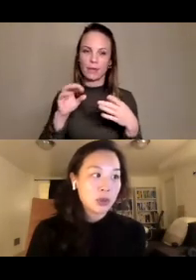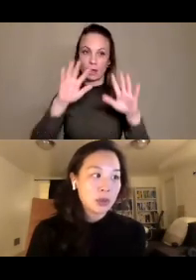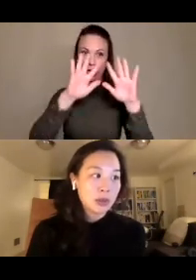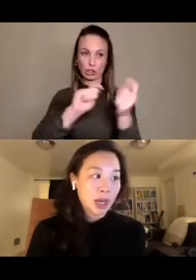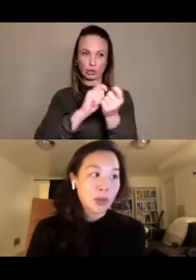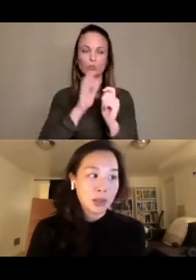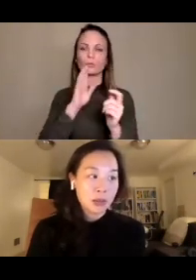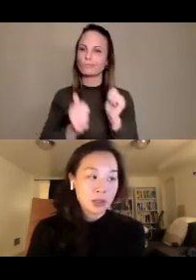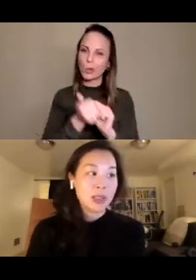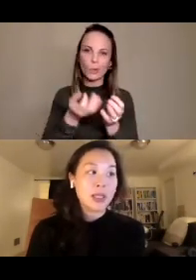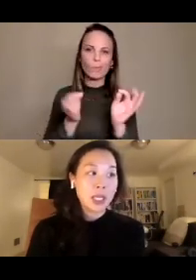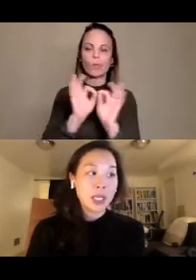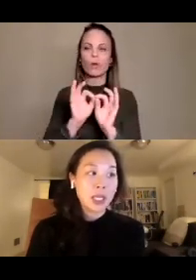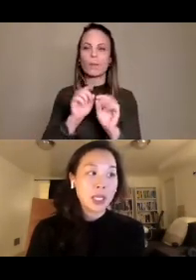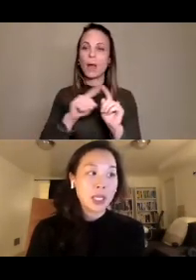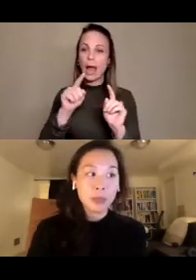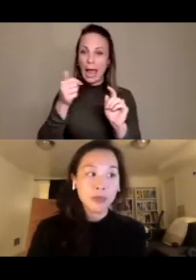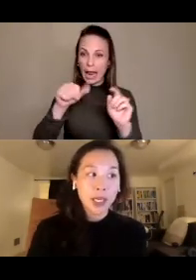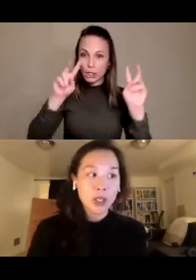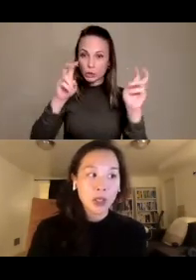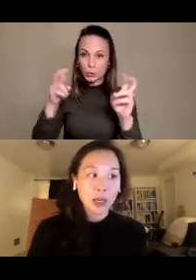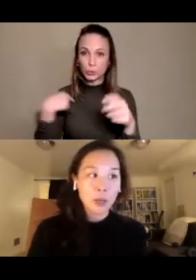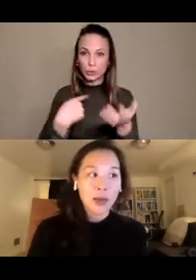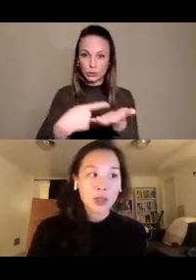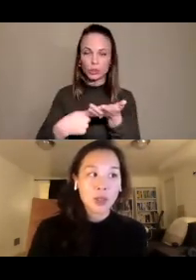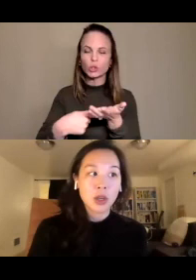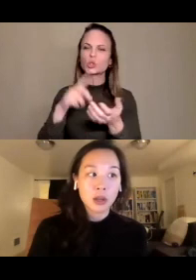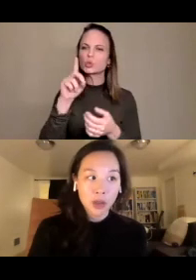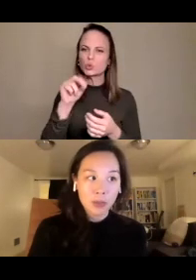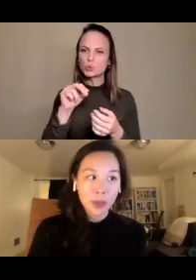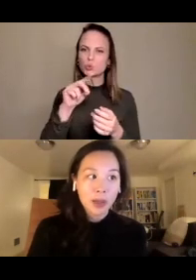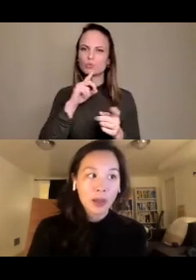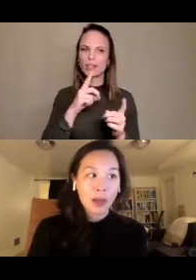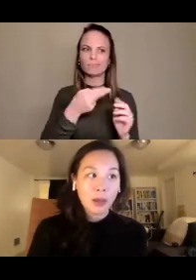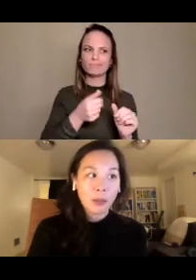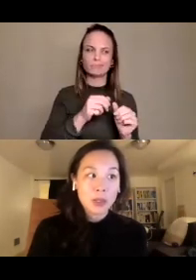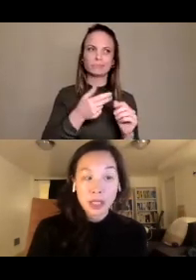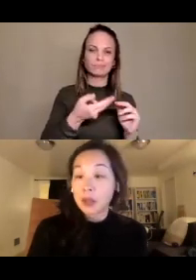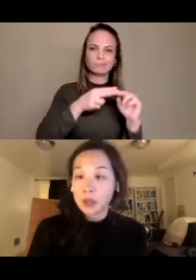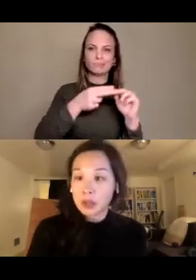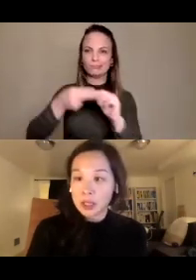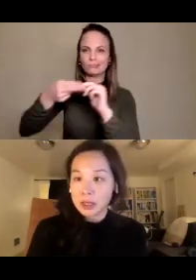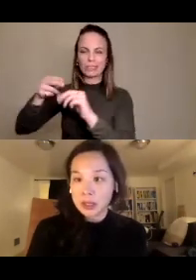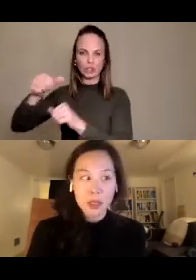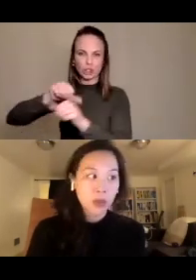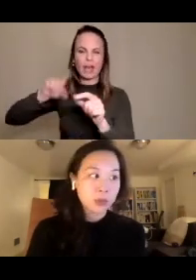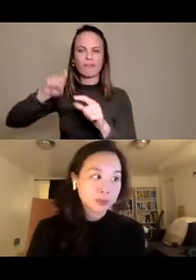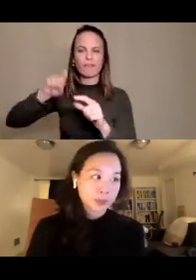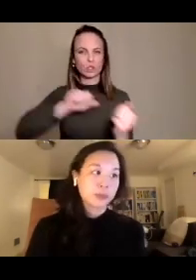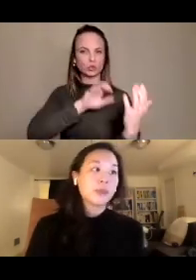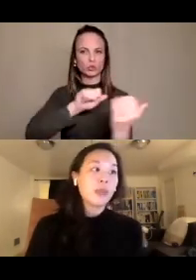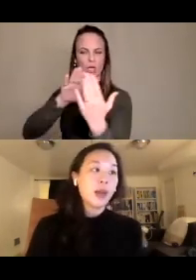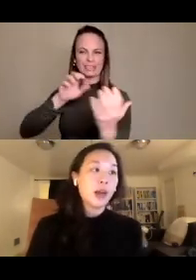issues that we discussed do amplify each other and we have to address all of them, um, together to be successful.